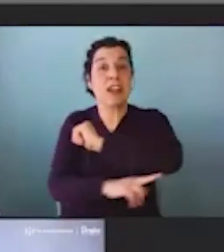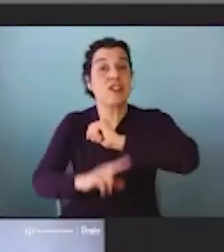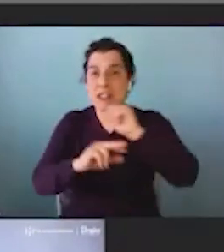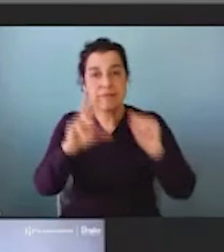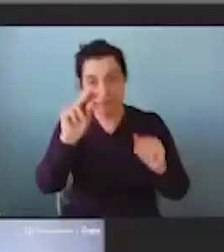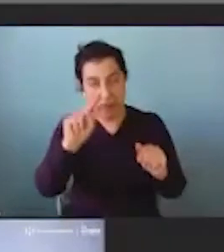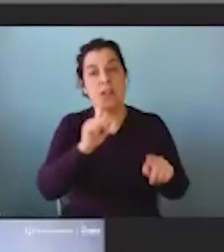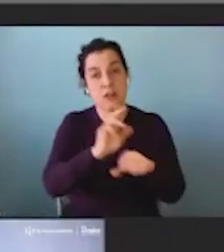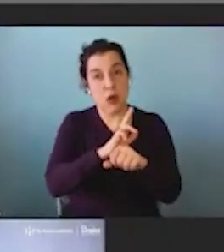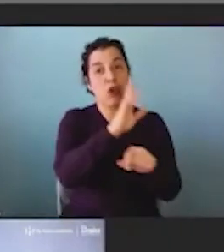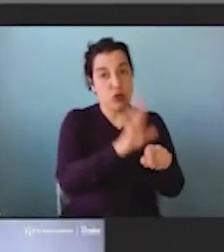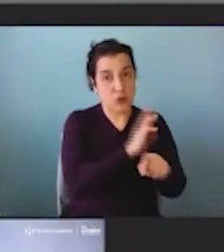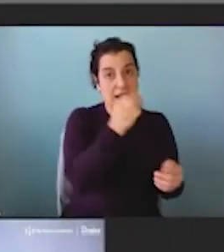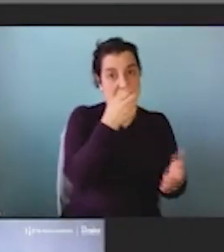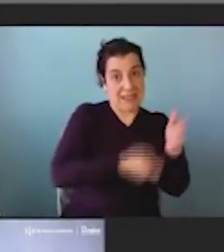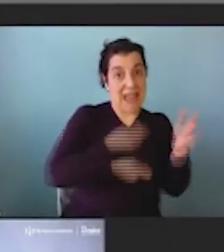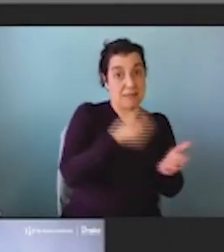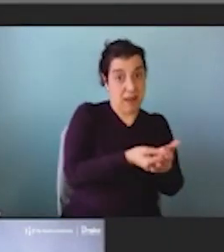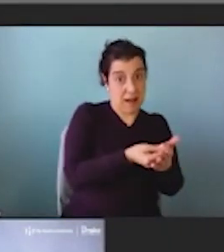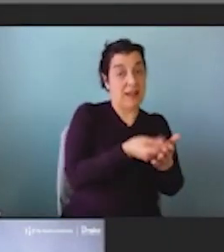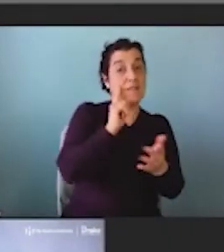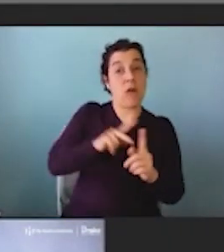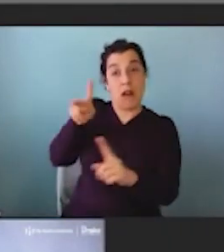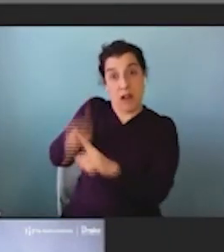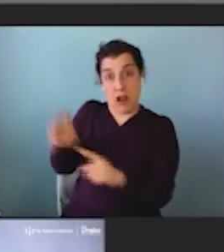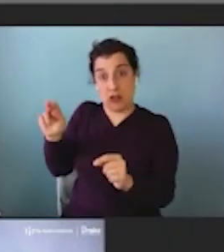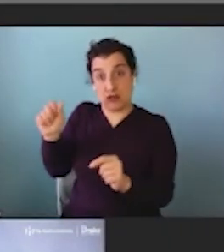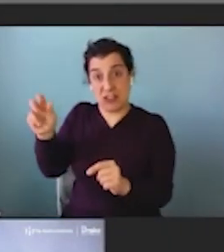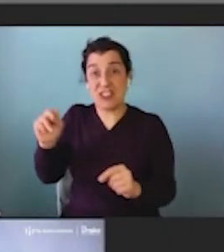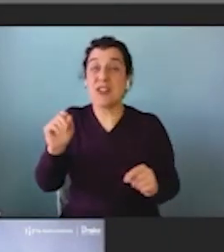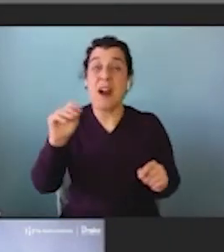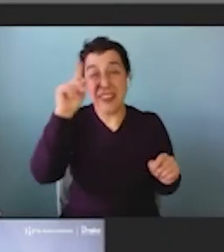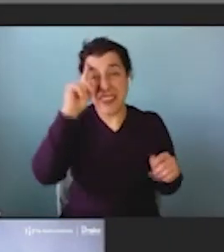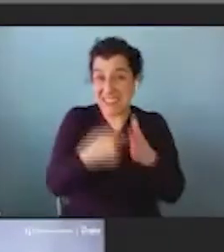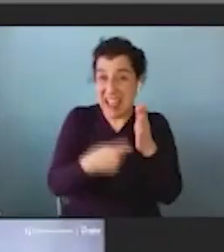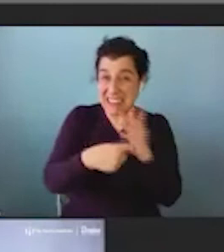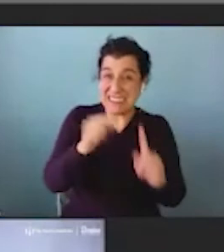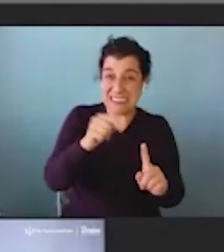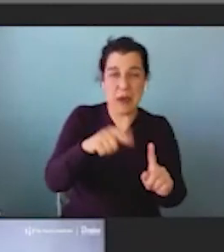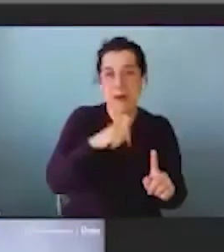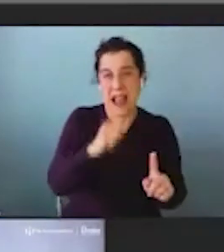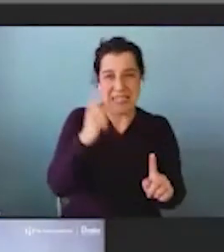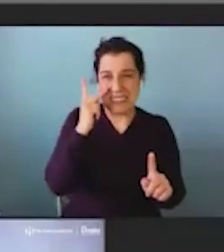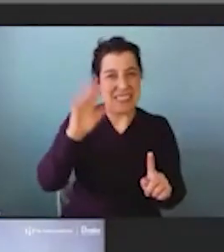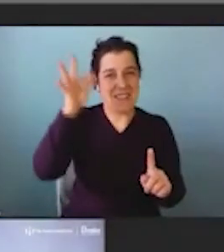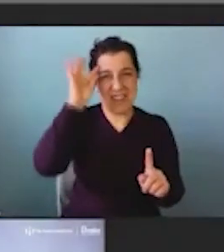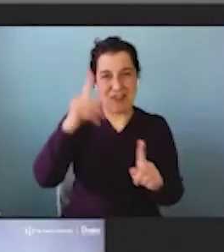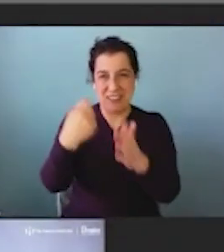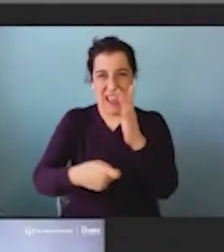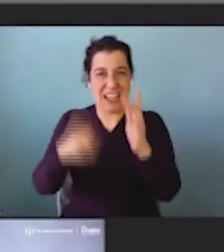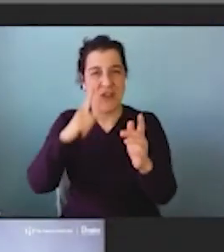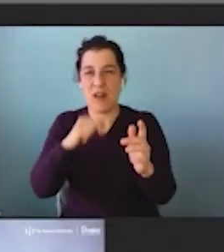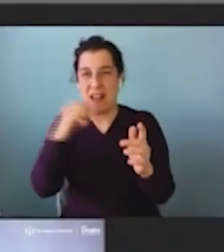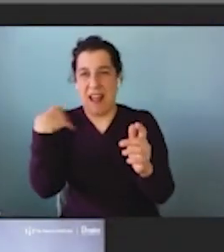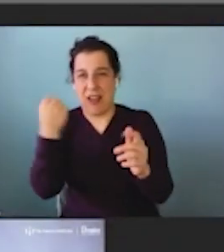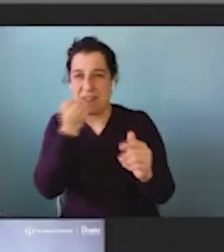taxation revenue for those purposes. So I think taxes are also it were pretty unlikely to see a federal tax on unhealthy food. But I think